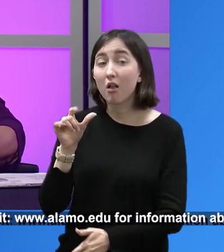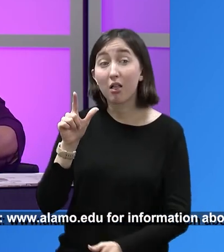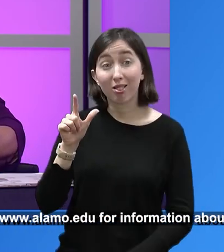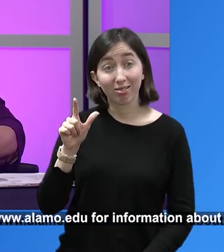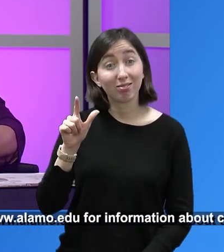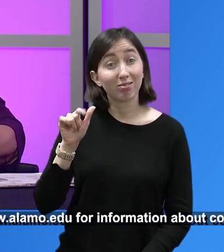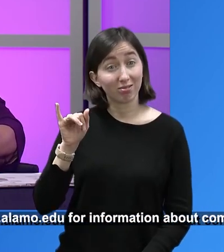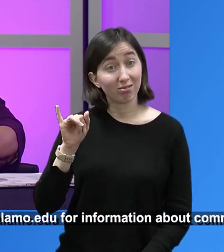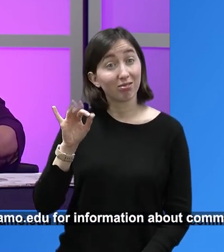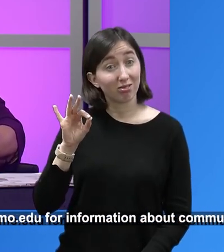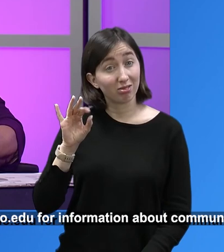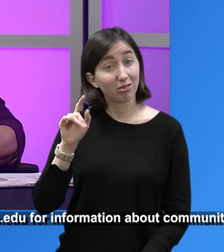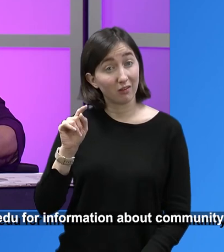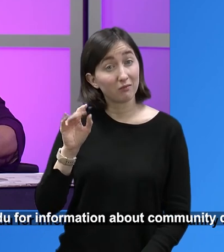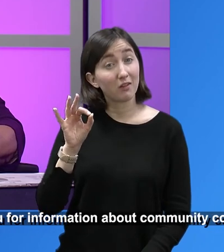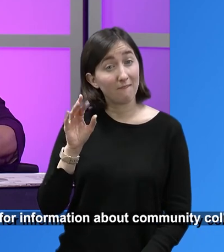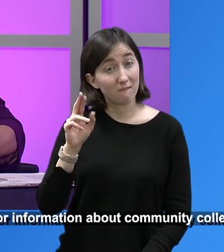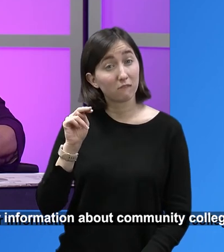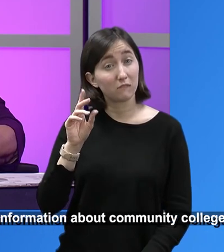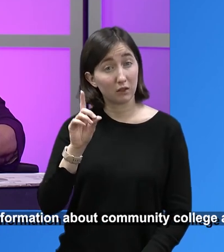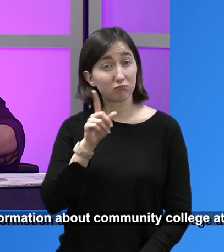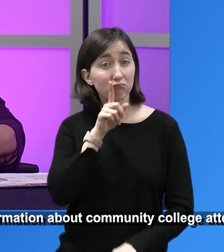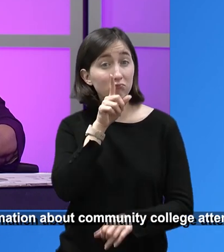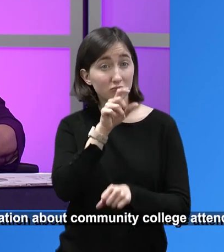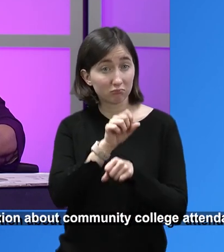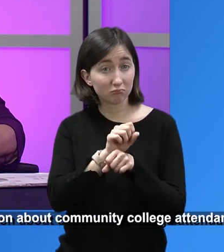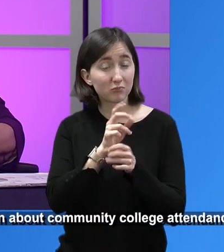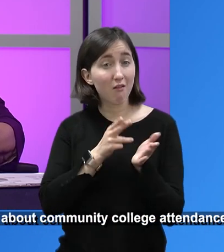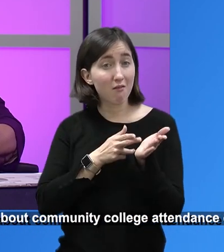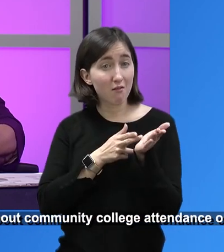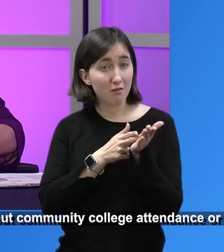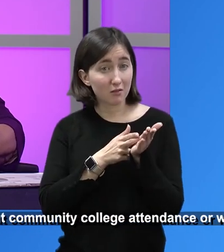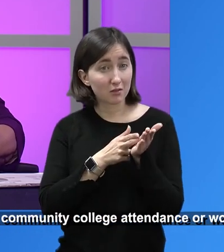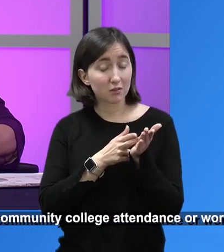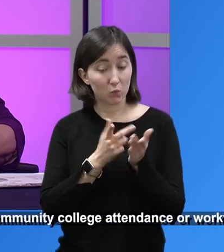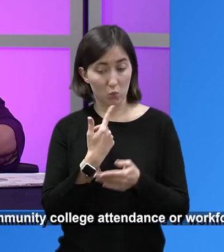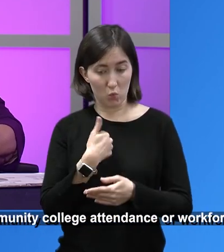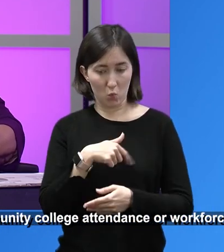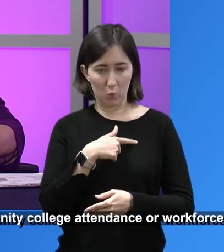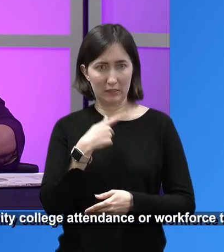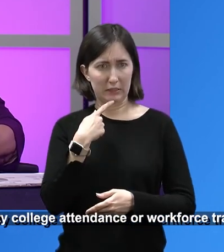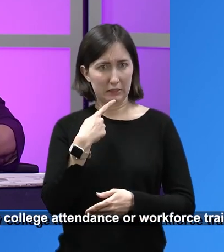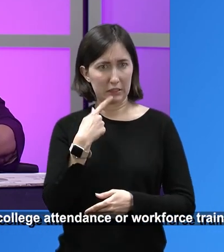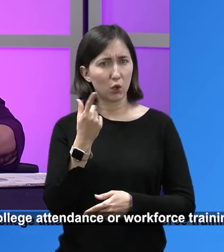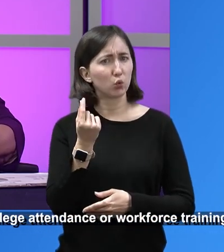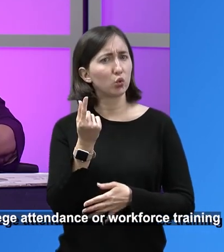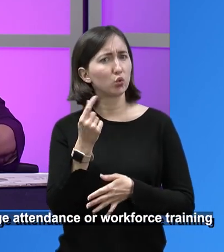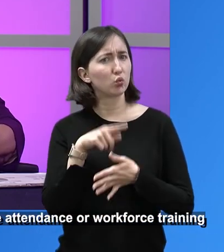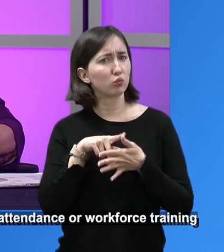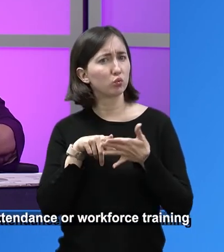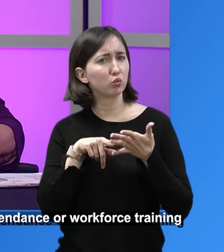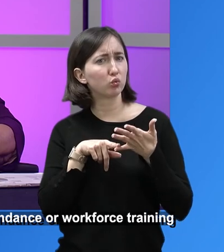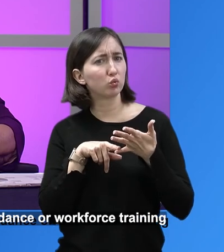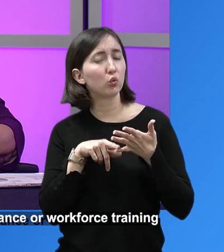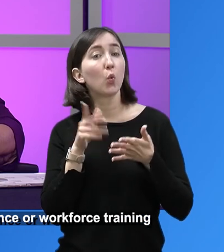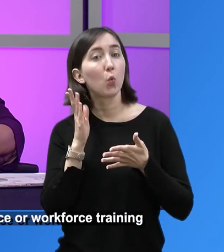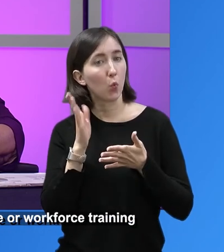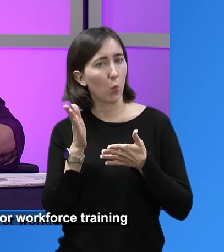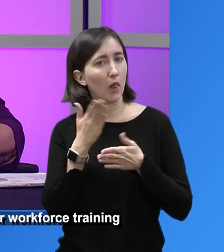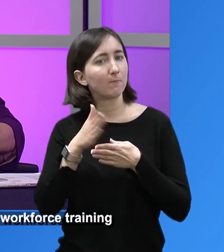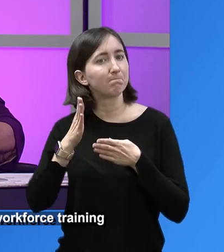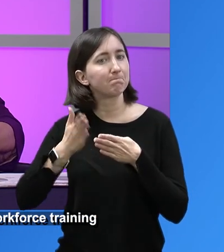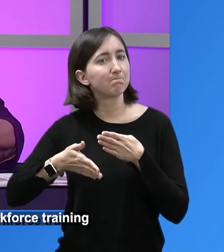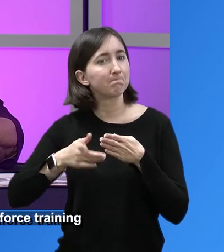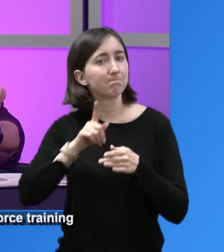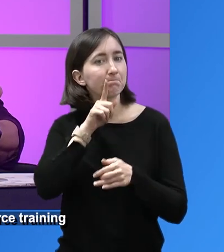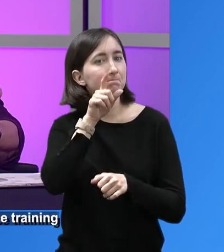is an organization that says, that does what it says it's going to do. So by her making a donation,